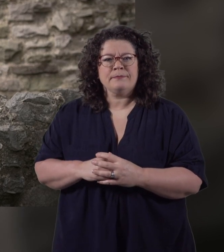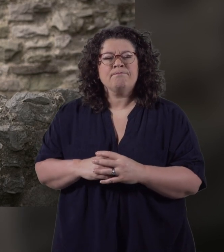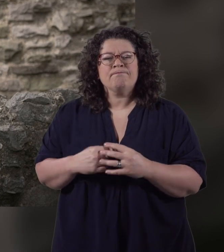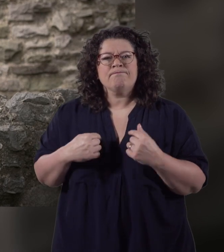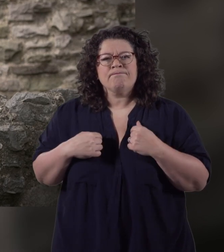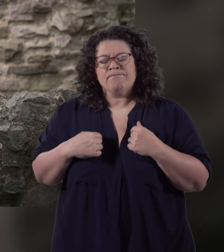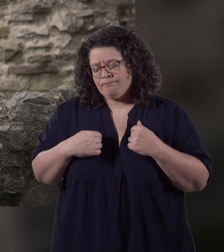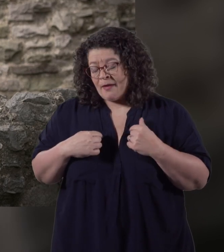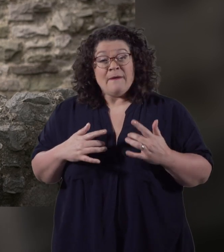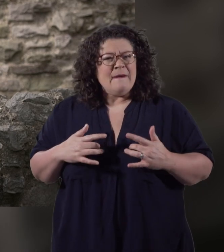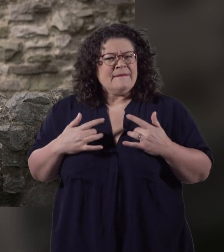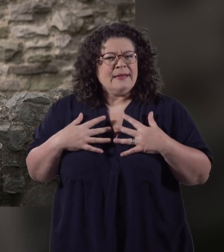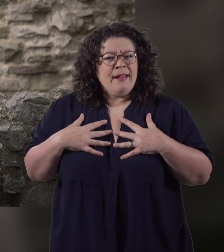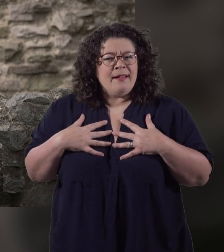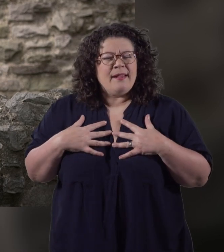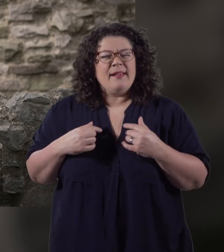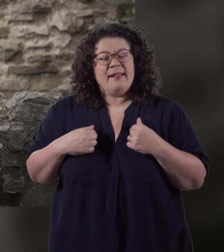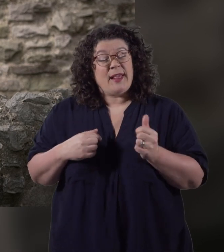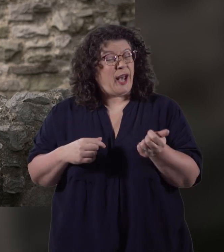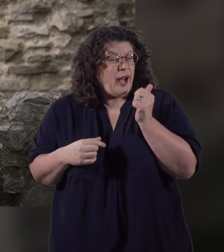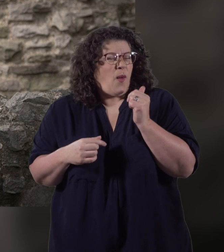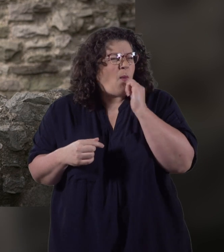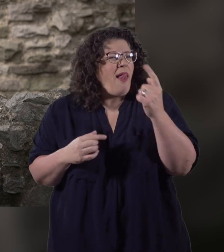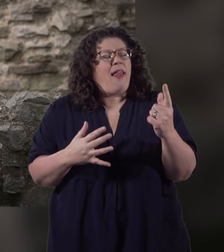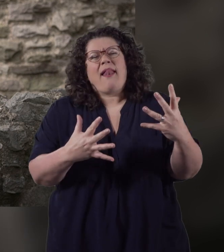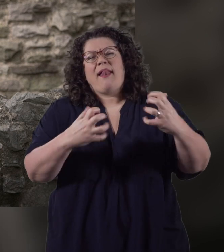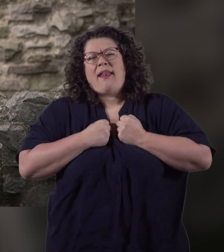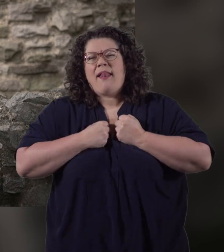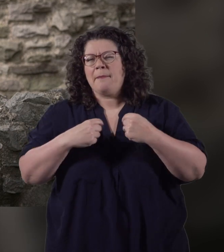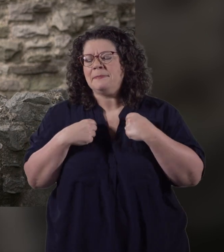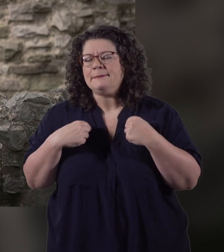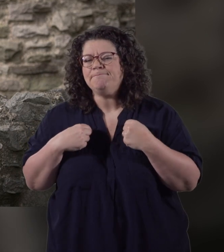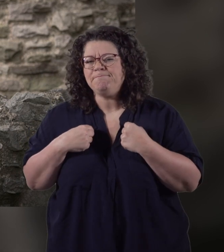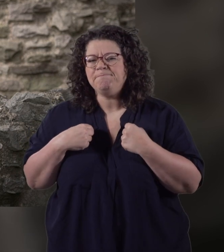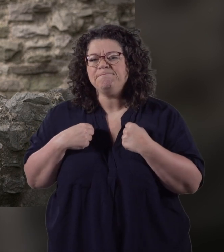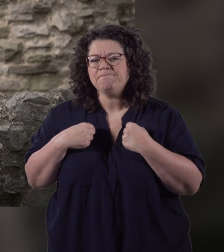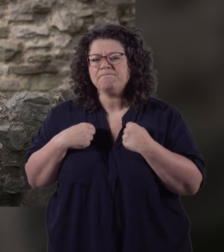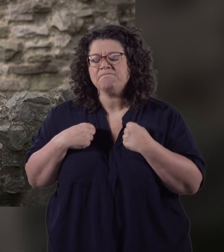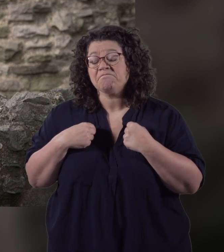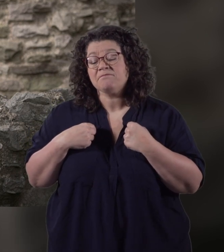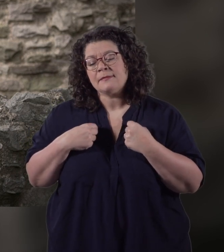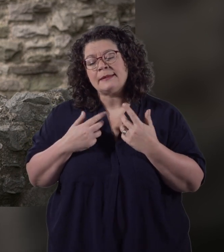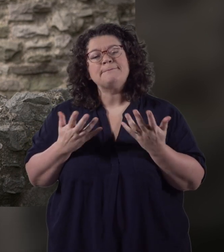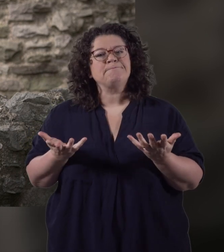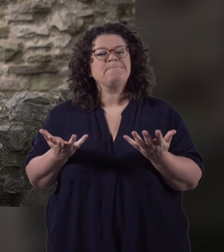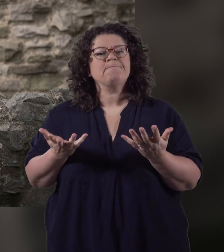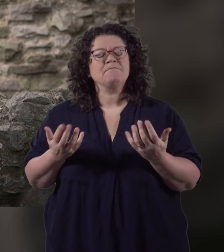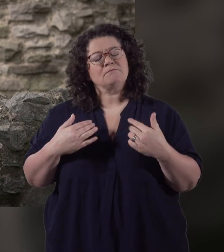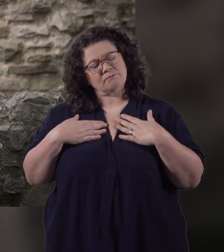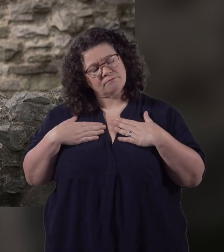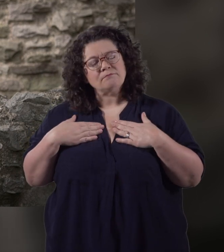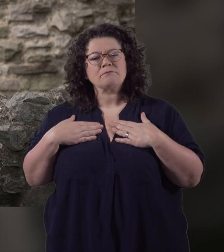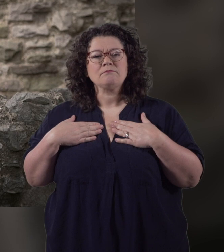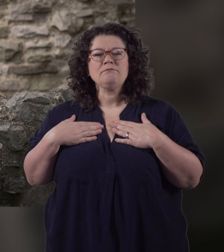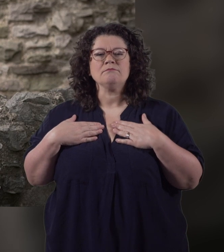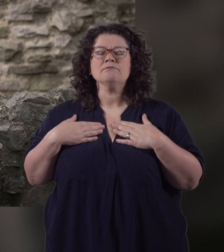I feel it is almost inevitable that I myself will be captured and this for